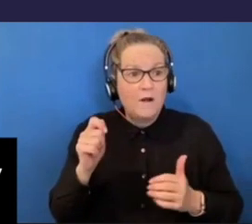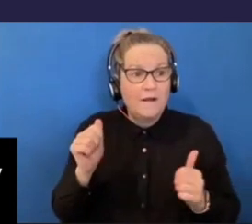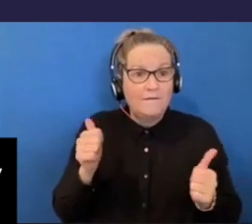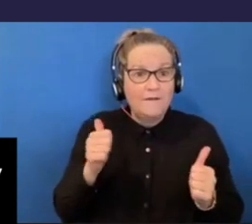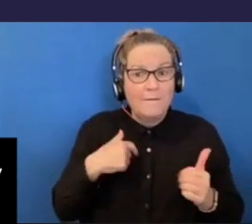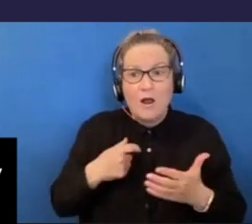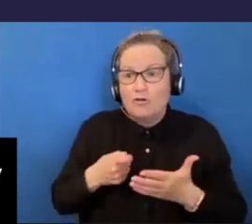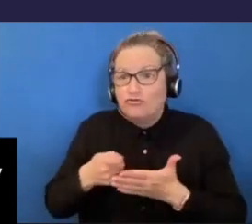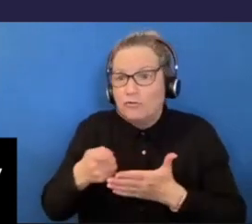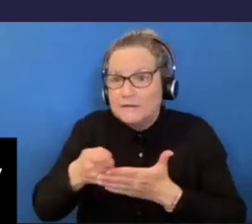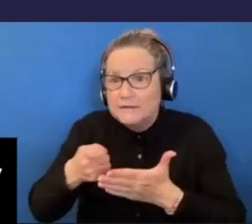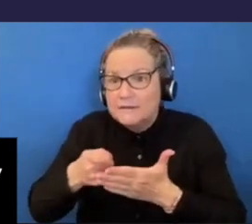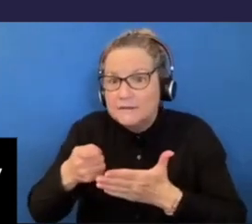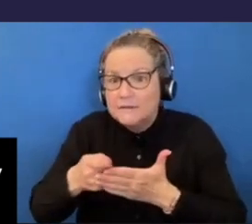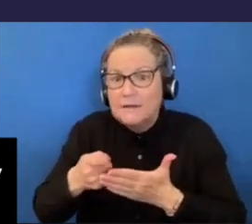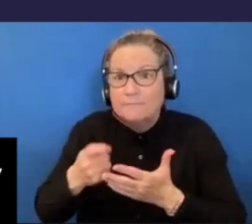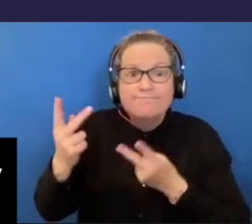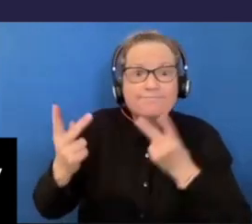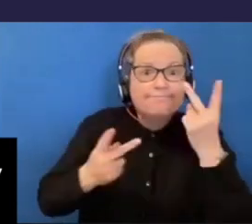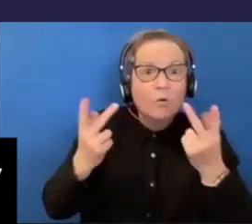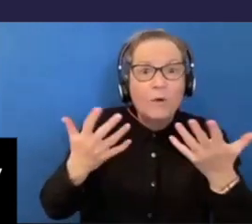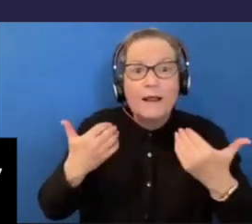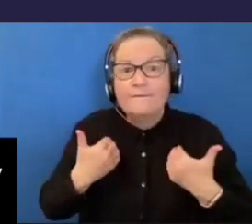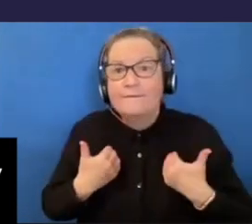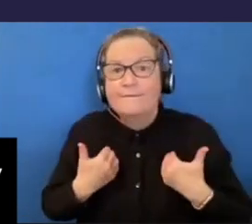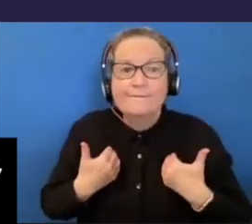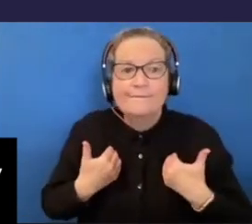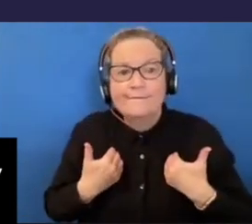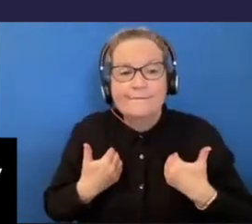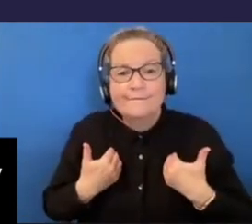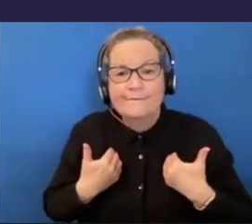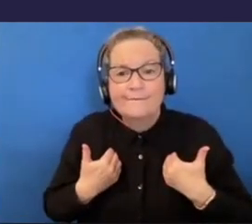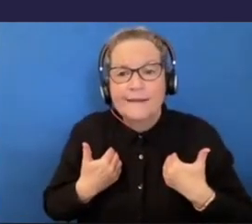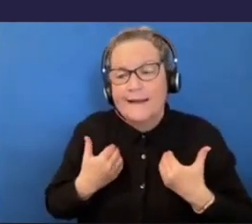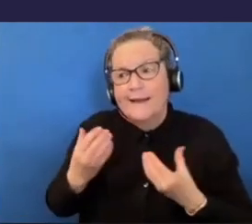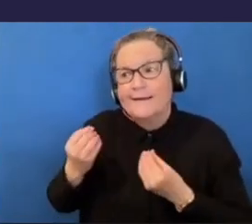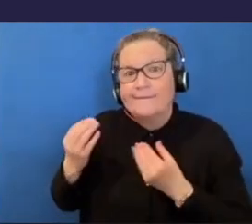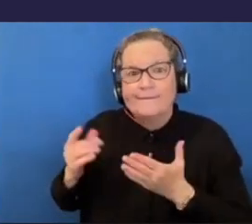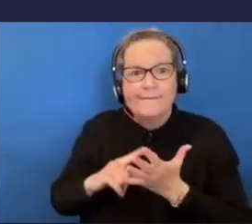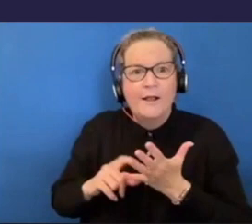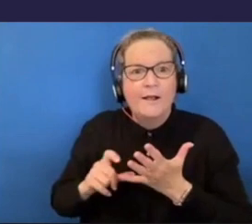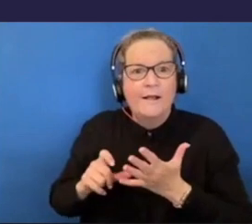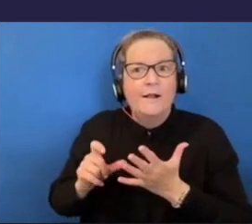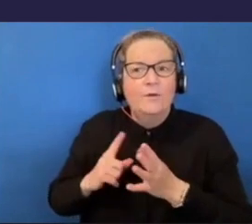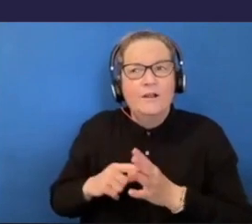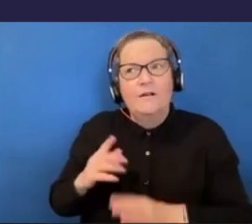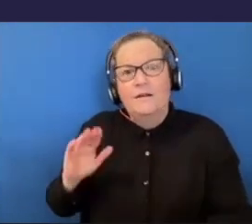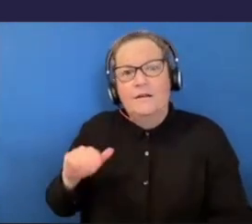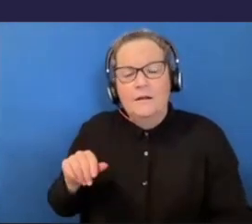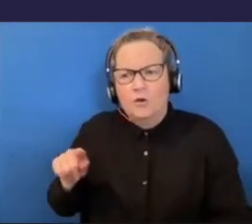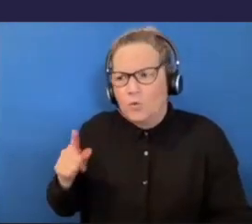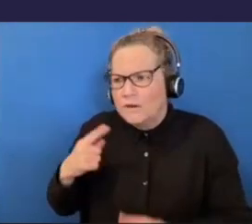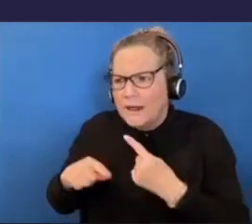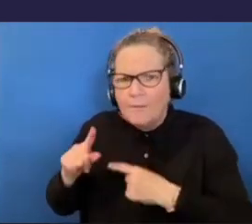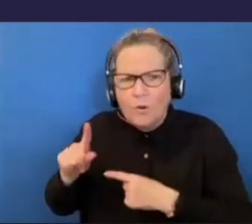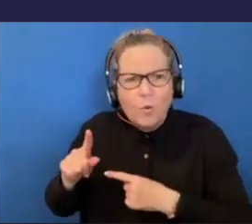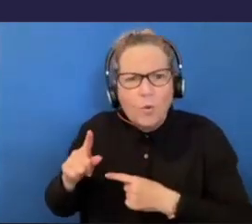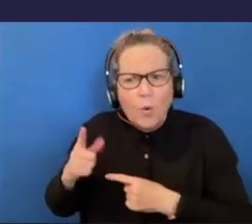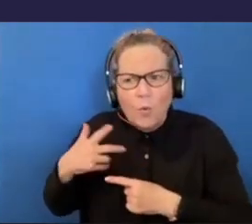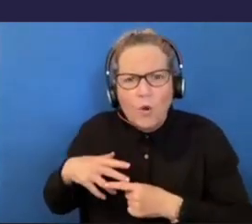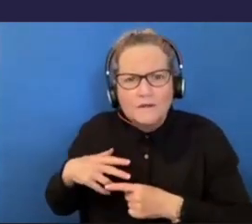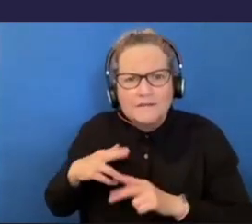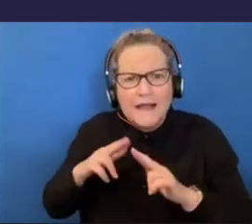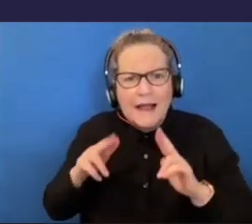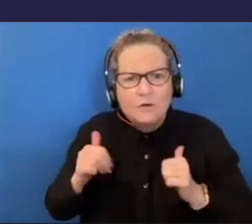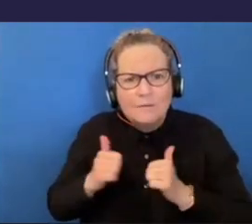lease, and Lucy just, you know, made a passing comment about how they were looking for a housemate for Jake, and we just got